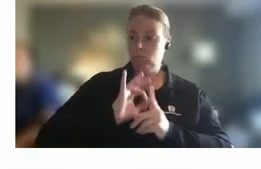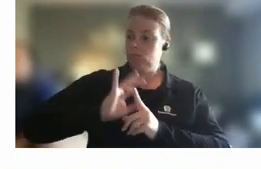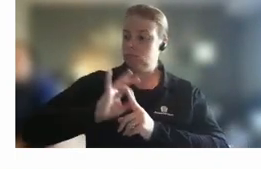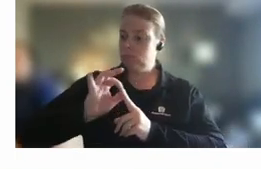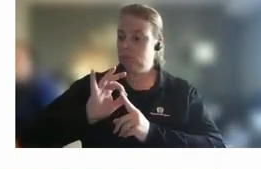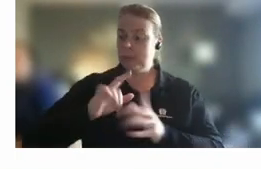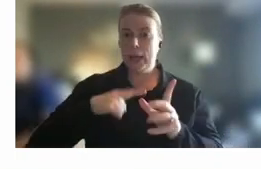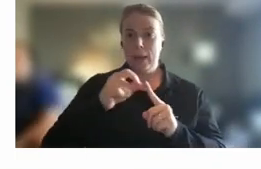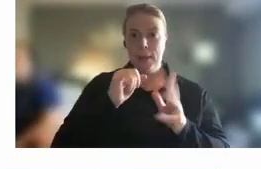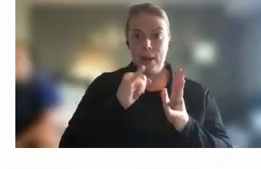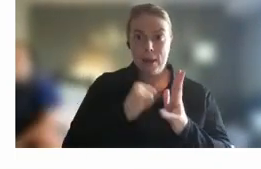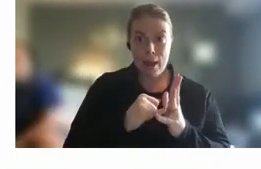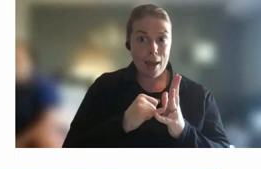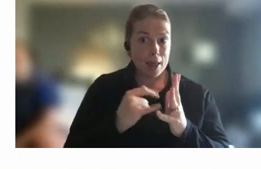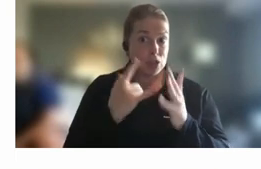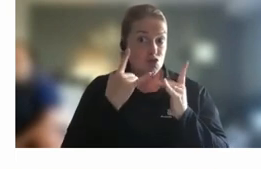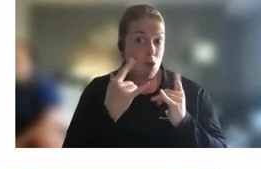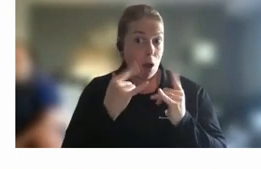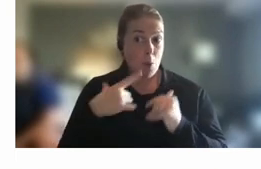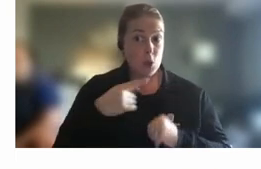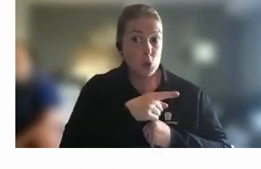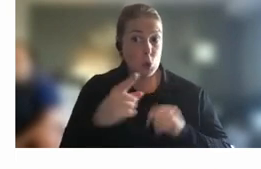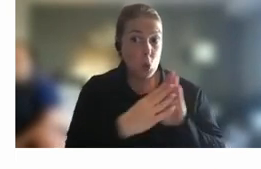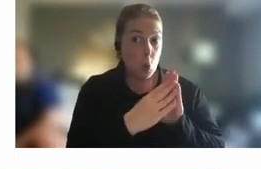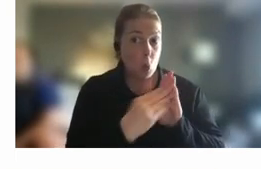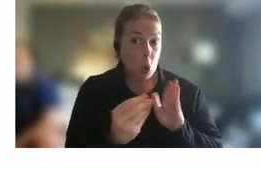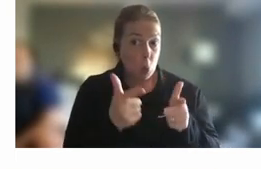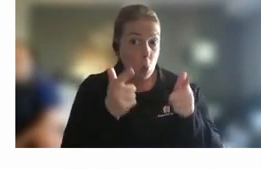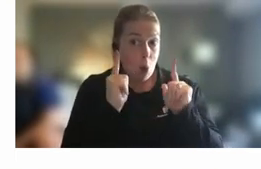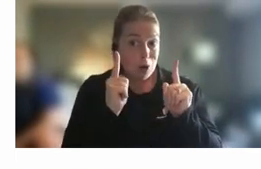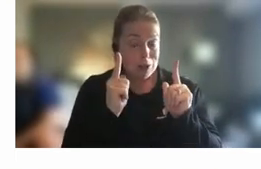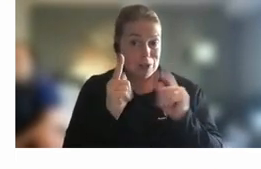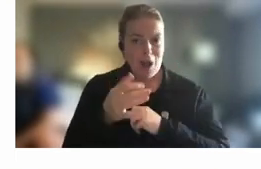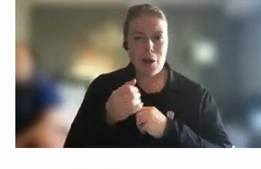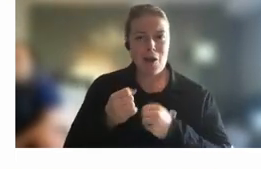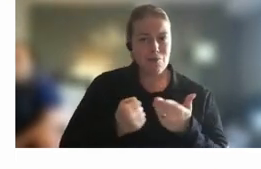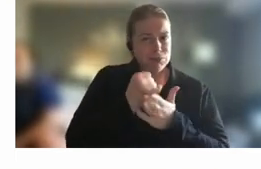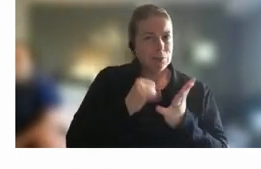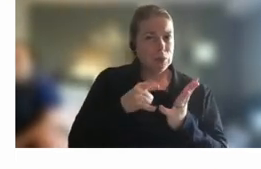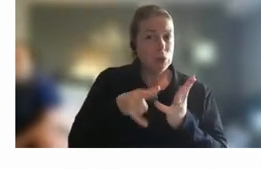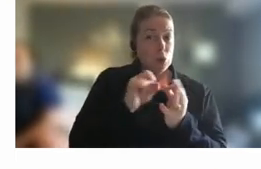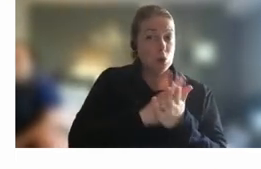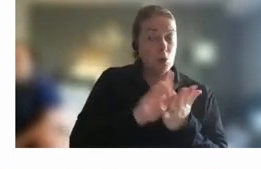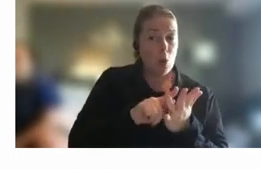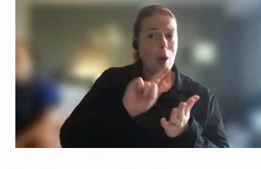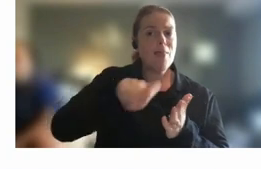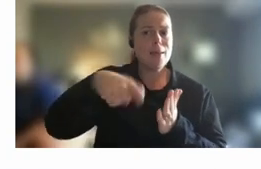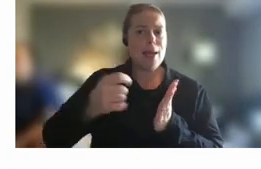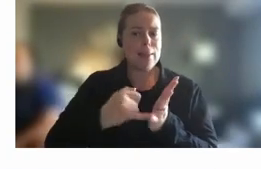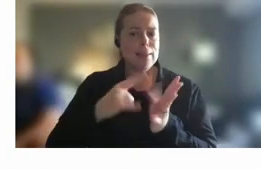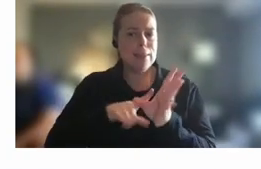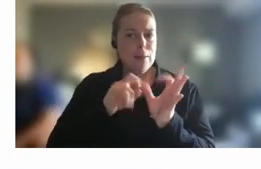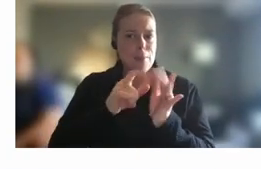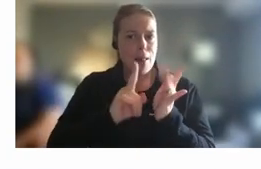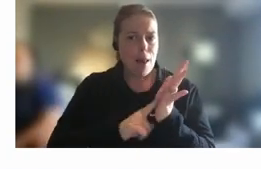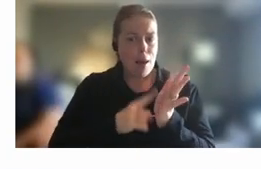so i might go to shubo first but then i would like to to cut across to you sabella shubo thanks aj